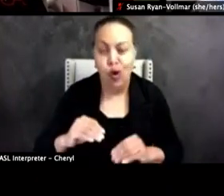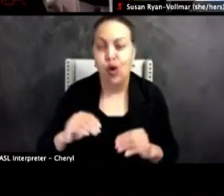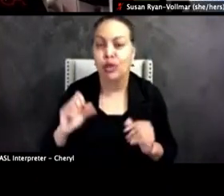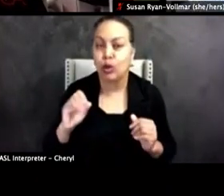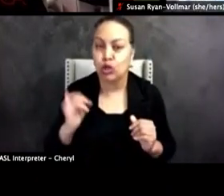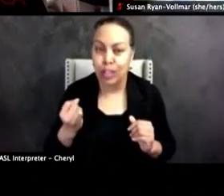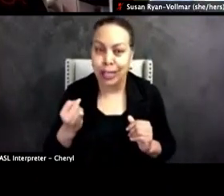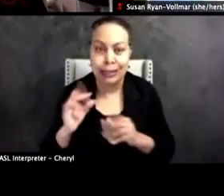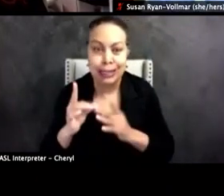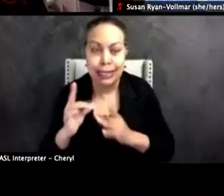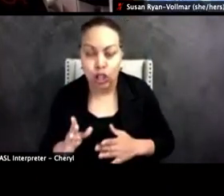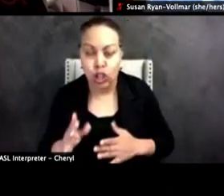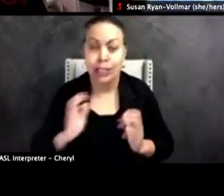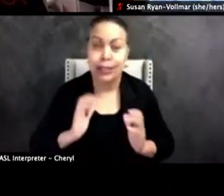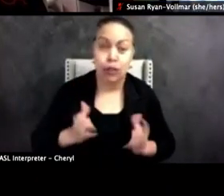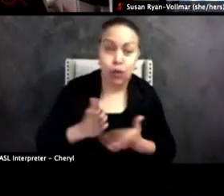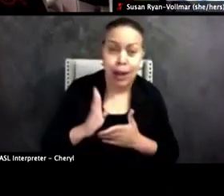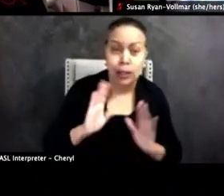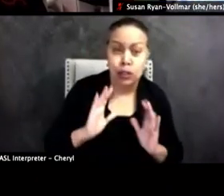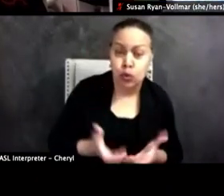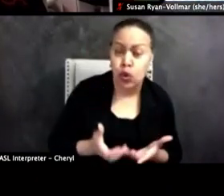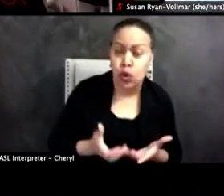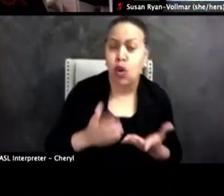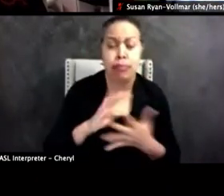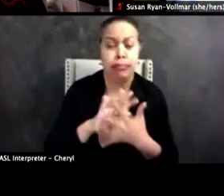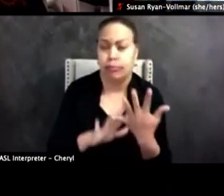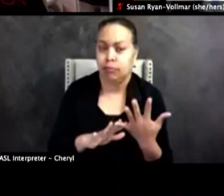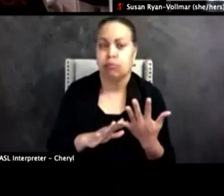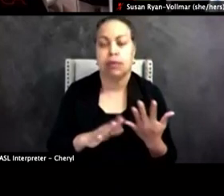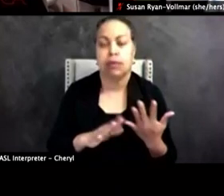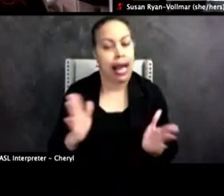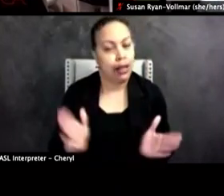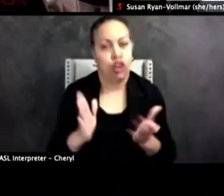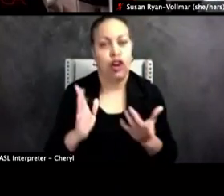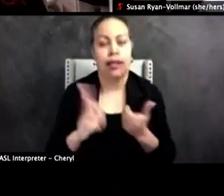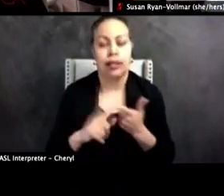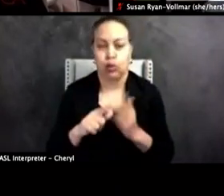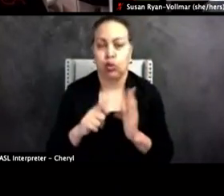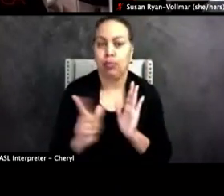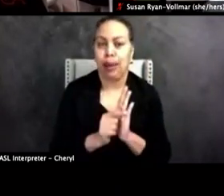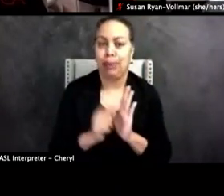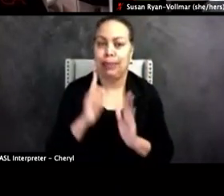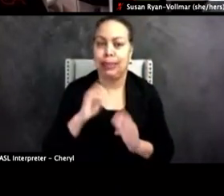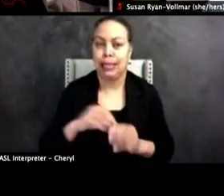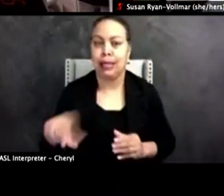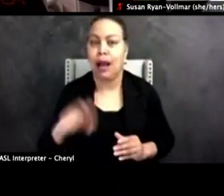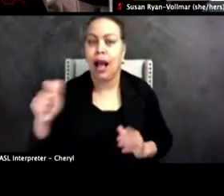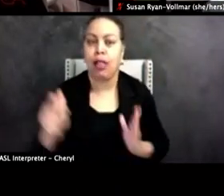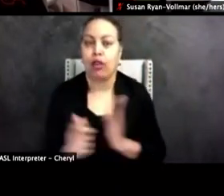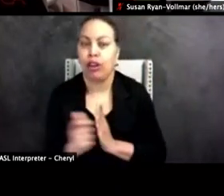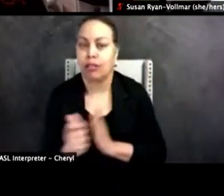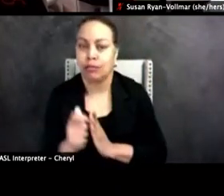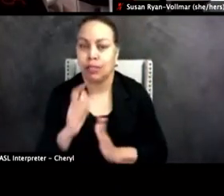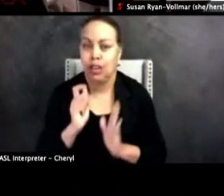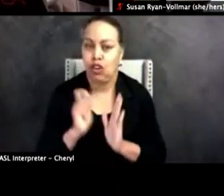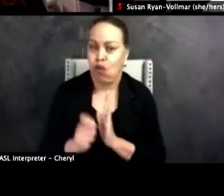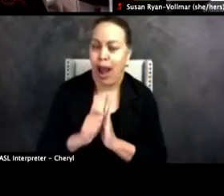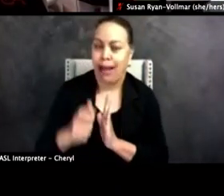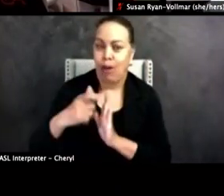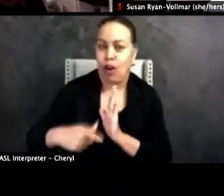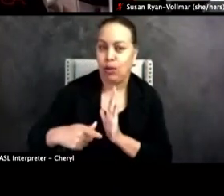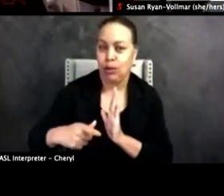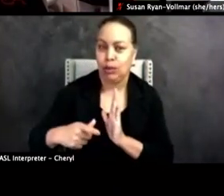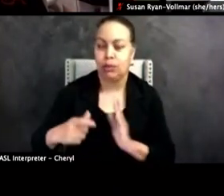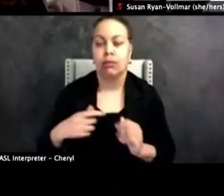rights groups or whatever that is, I'm going to encourage you to jump into some other publications and write. I think one of the things I